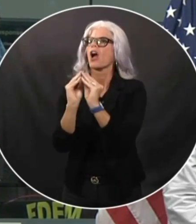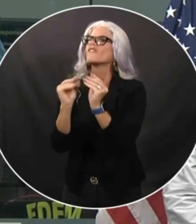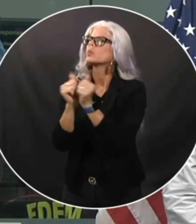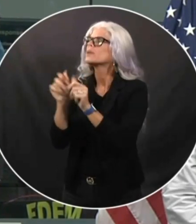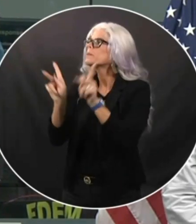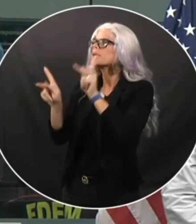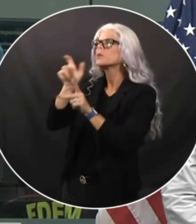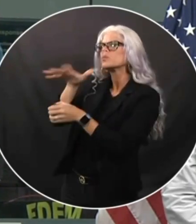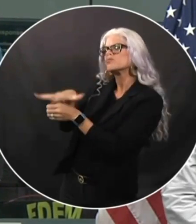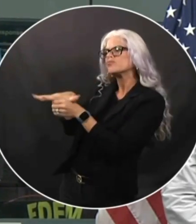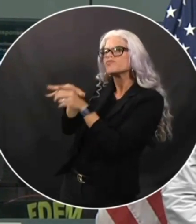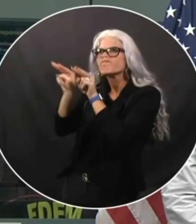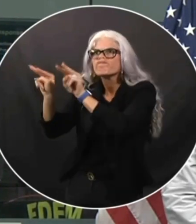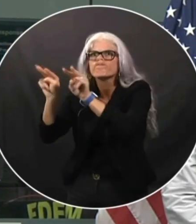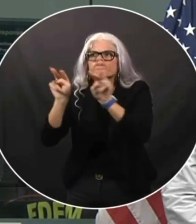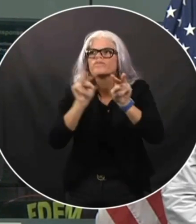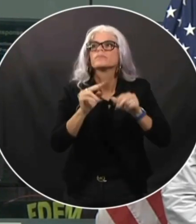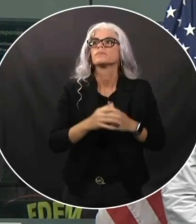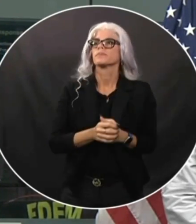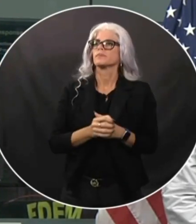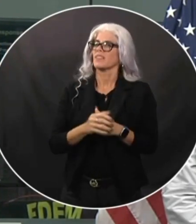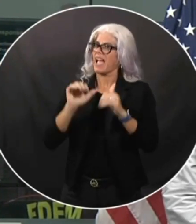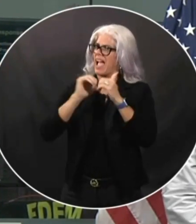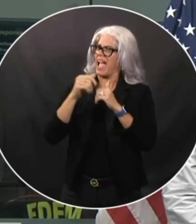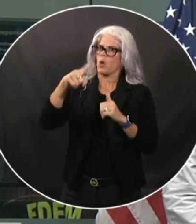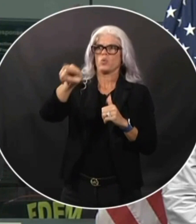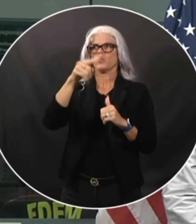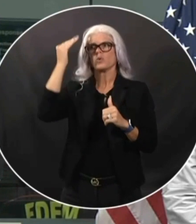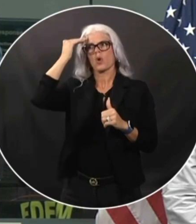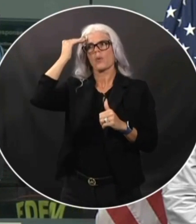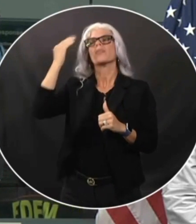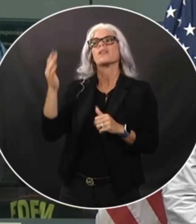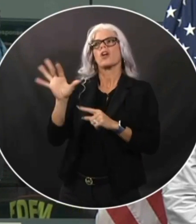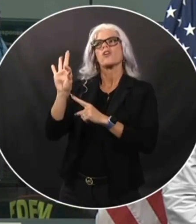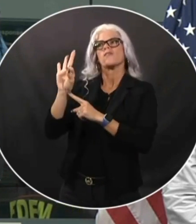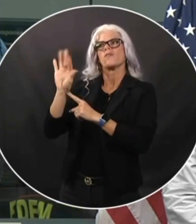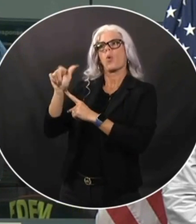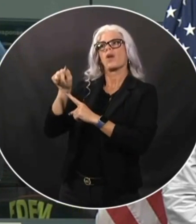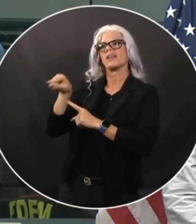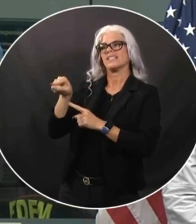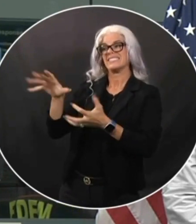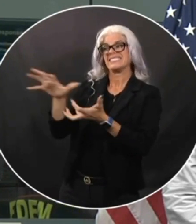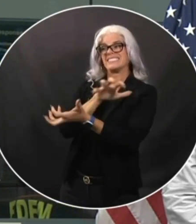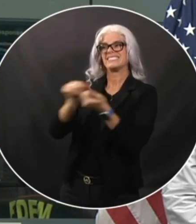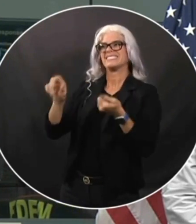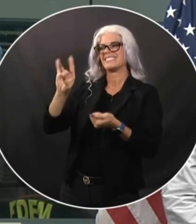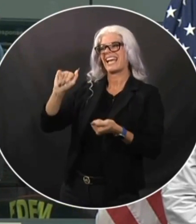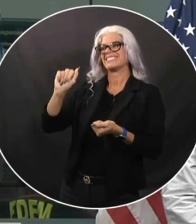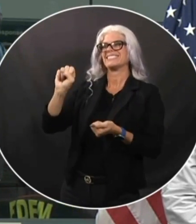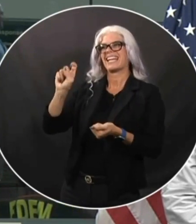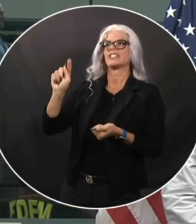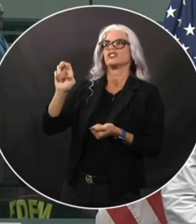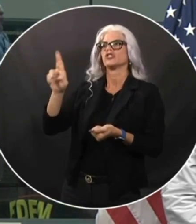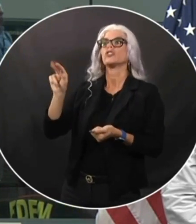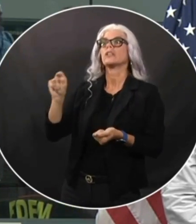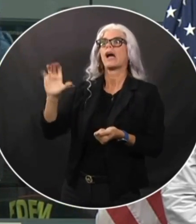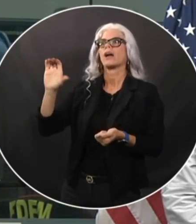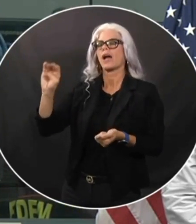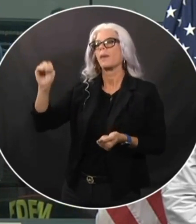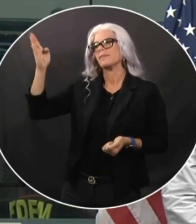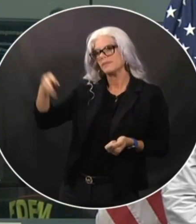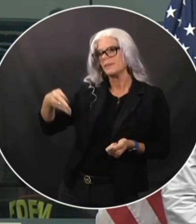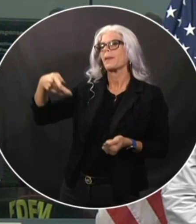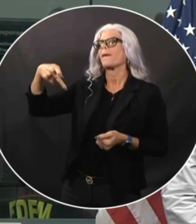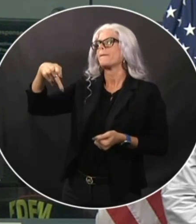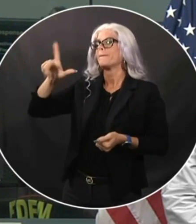is to go to Florida disaster dot org slash plan prepare Florida disaster dot org slash plan